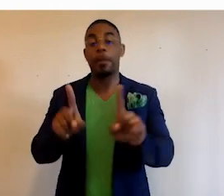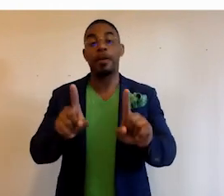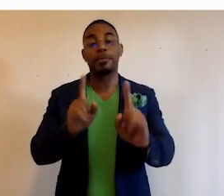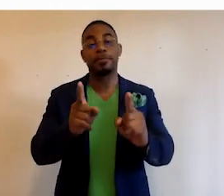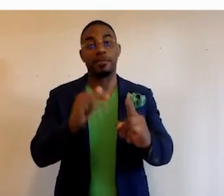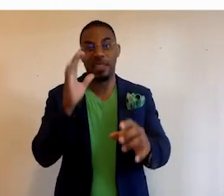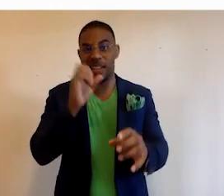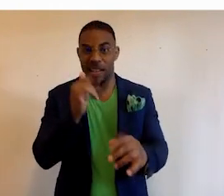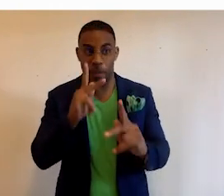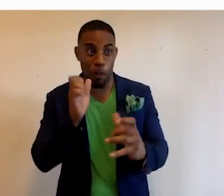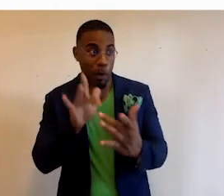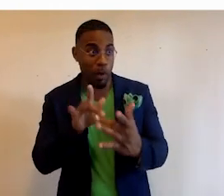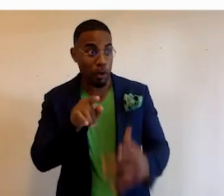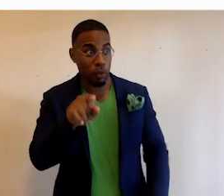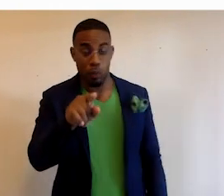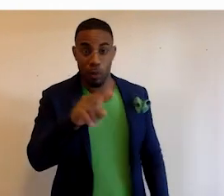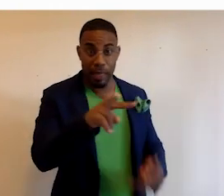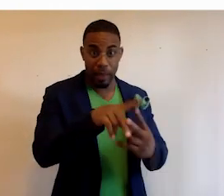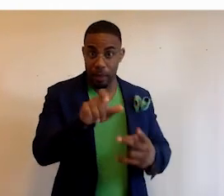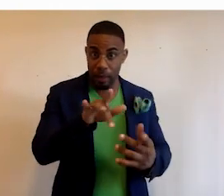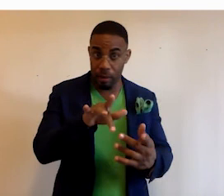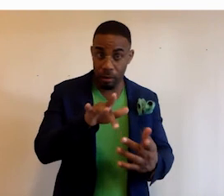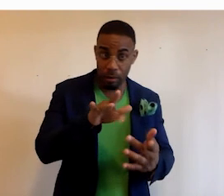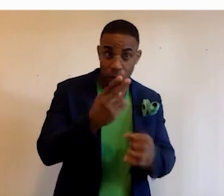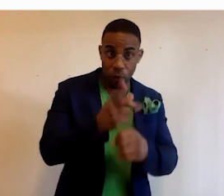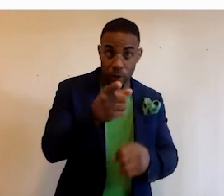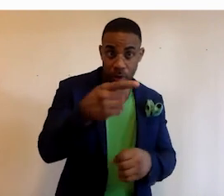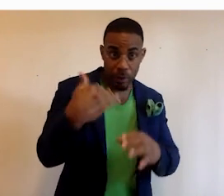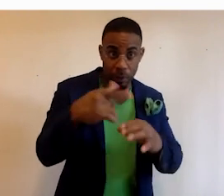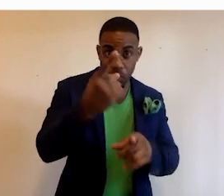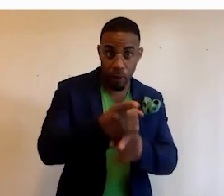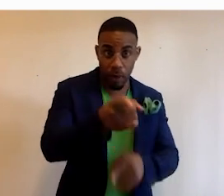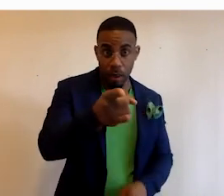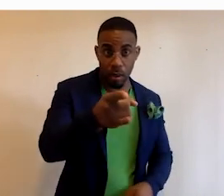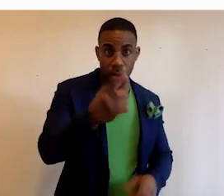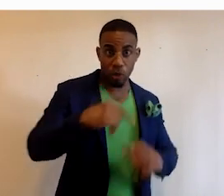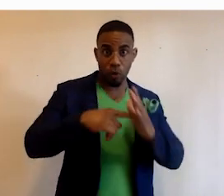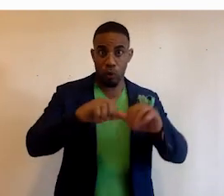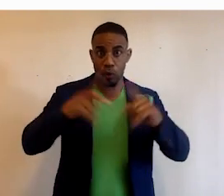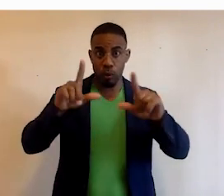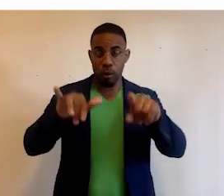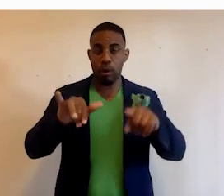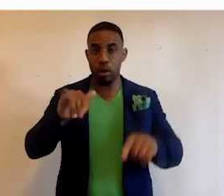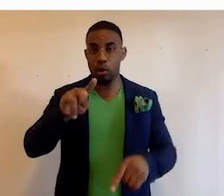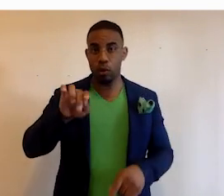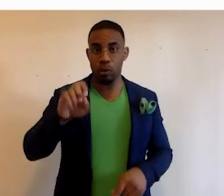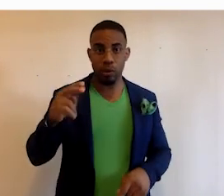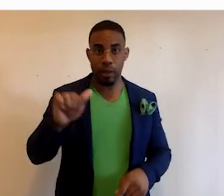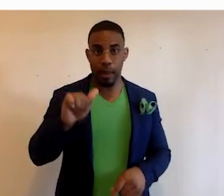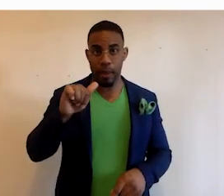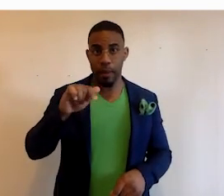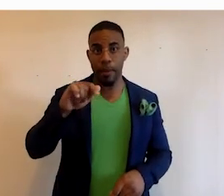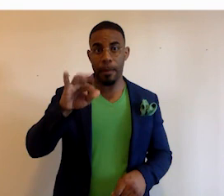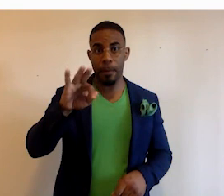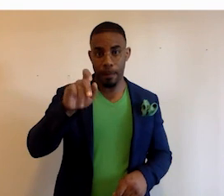But I'm guessing if folks want to reach out to either of you, they can definitely use this email address that we're showing right now on the screen. Juneteenth at BlackFacts